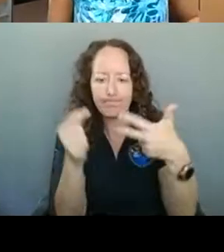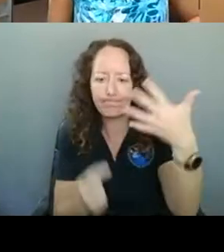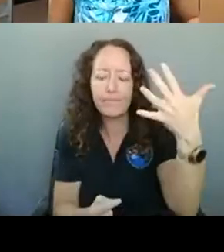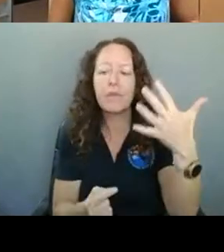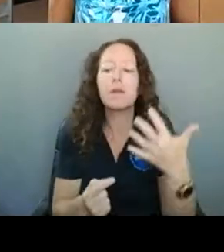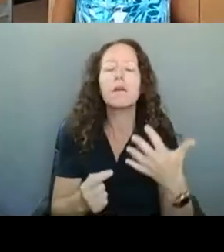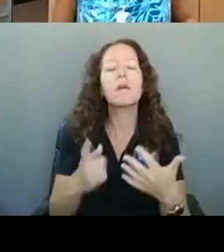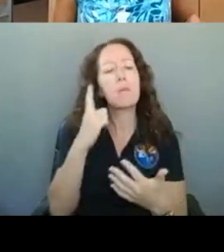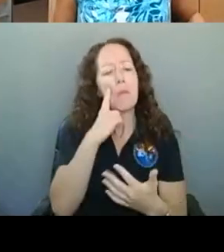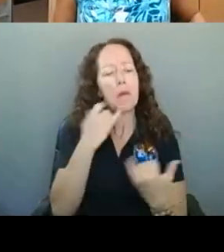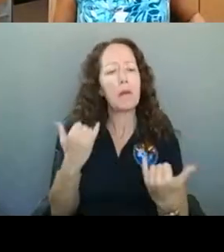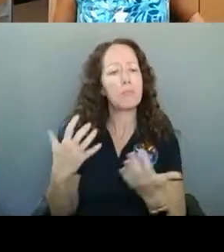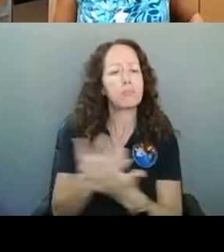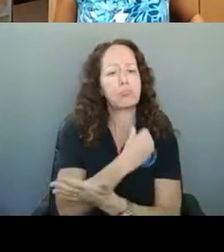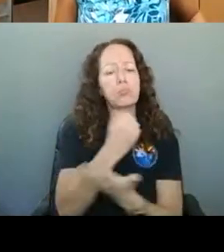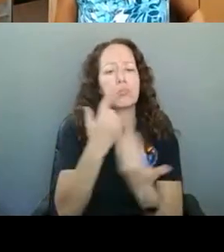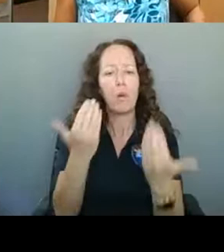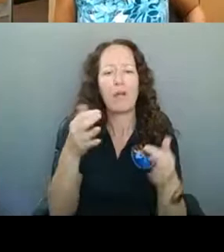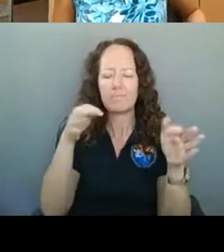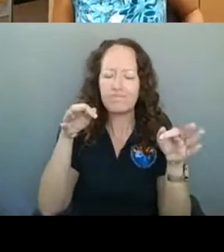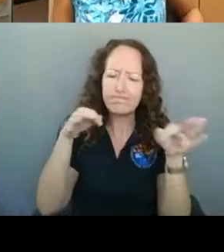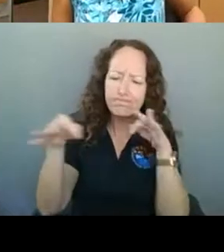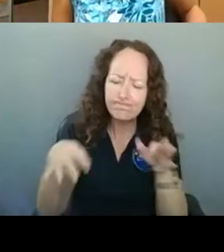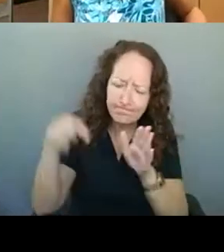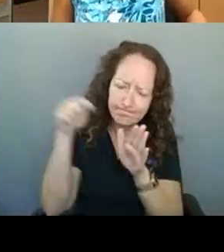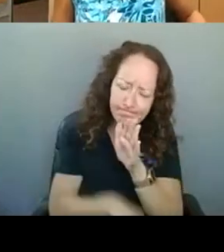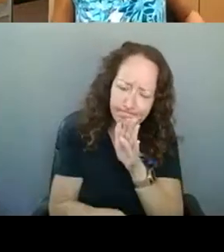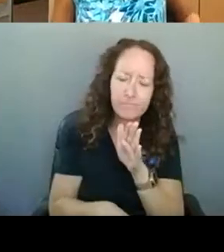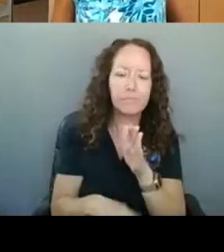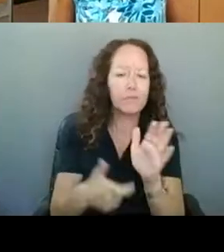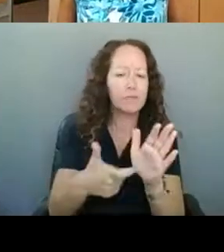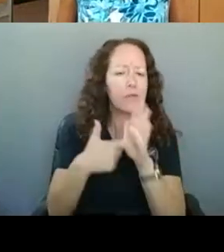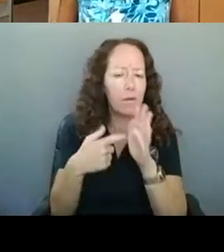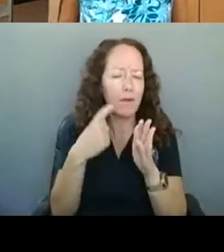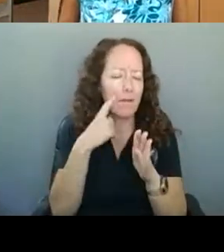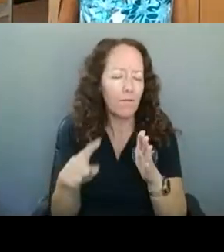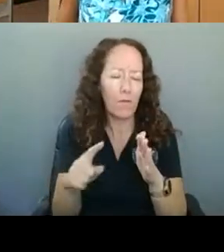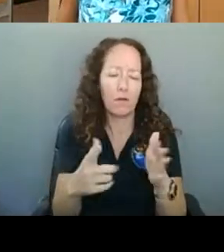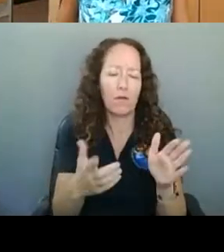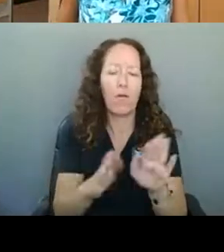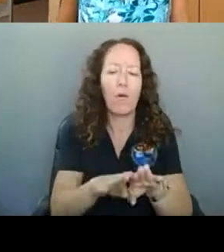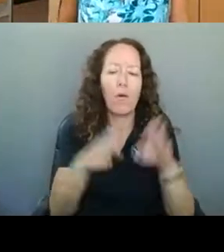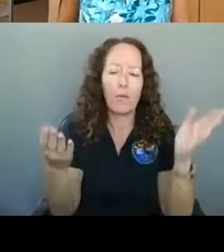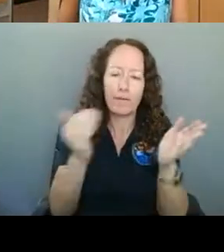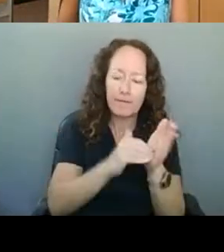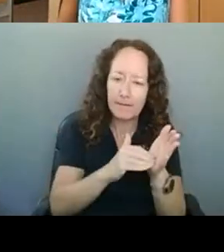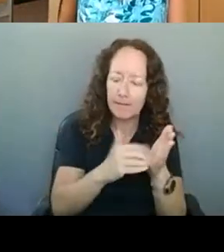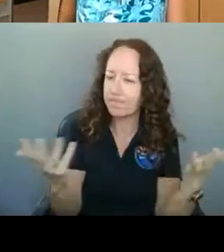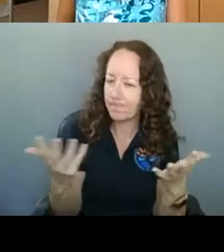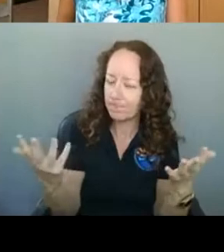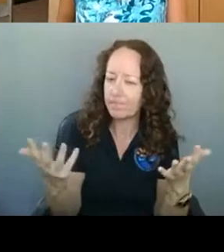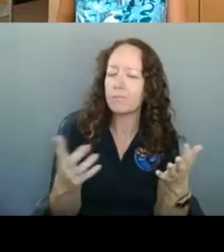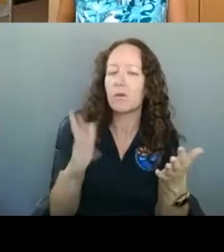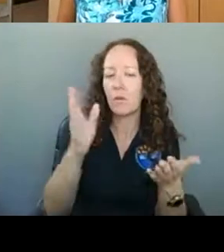for reopening and the protocols and guidelines for reopening. So we have some different speakers